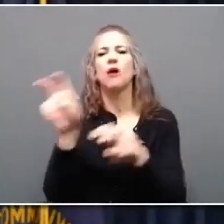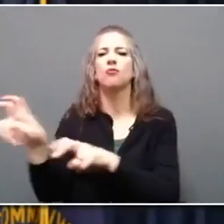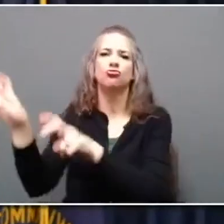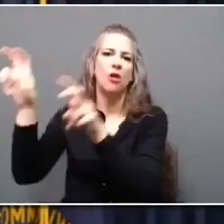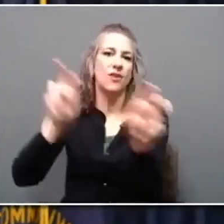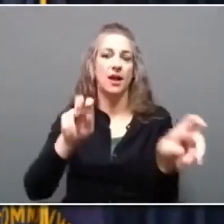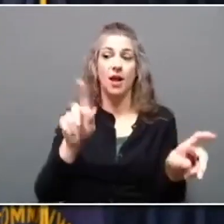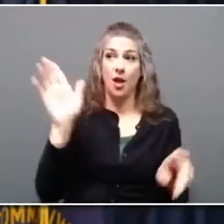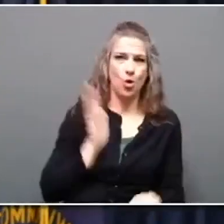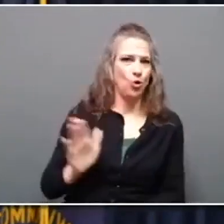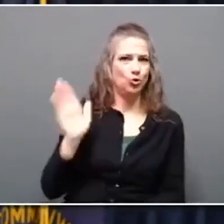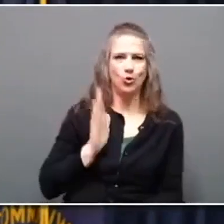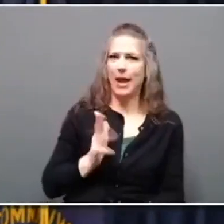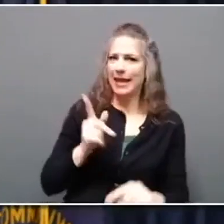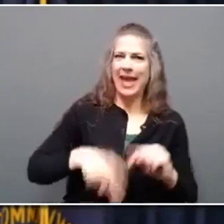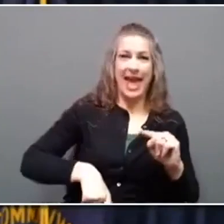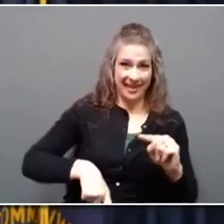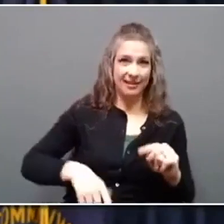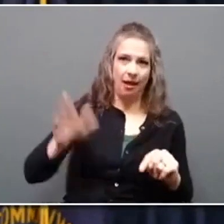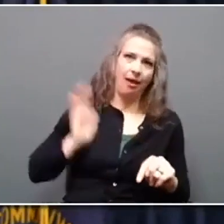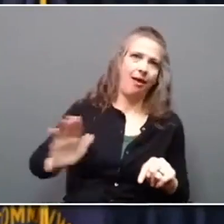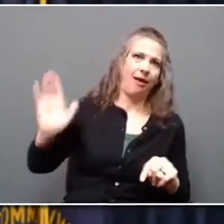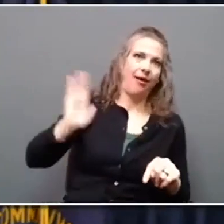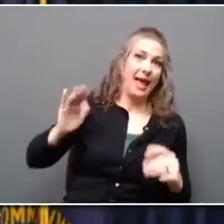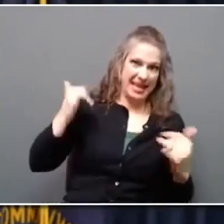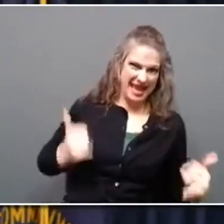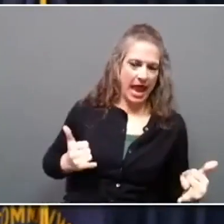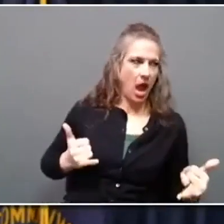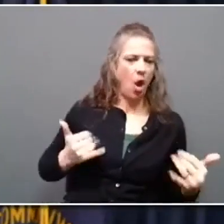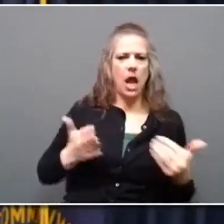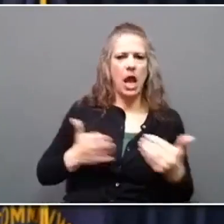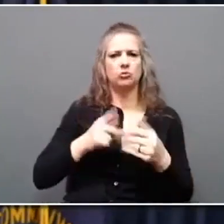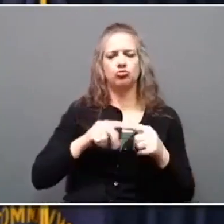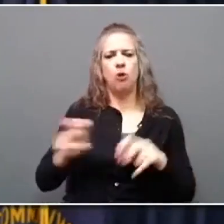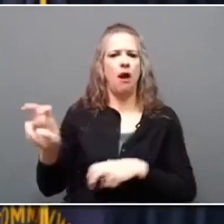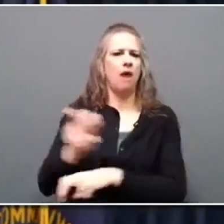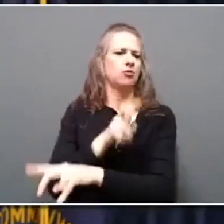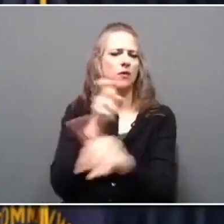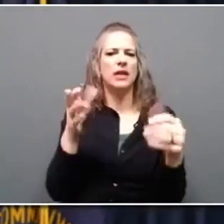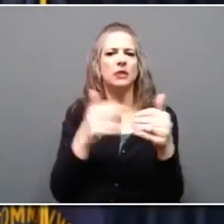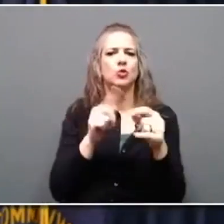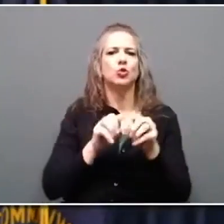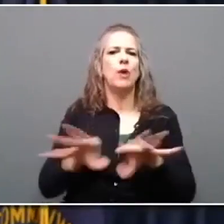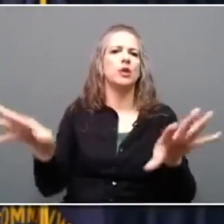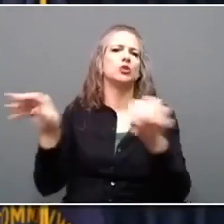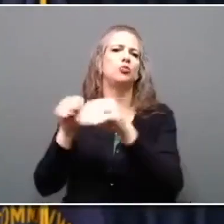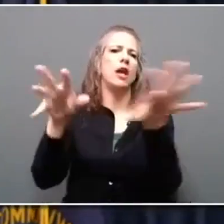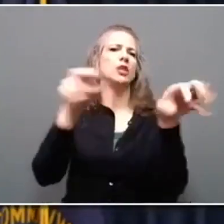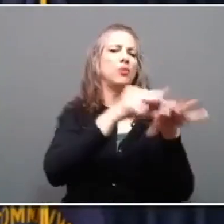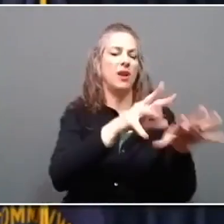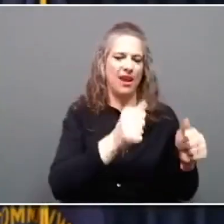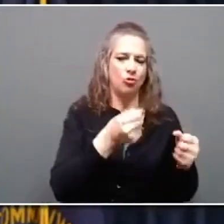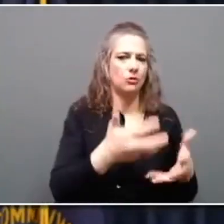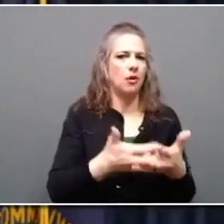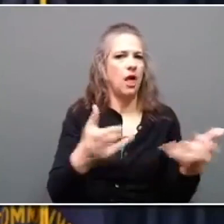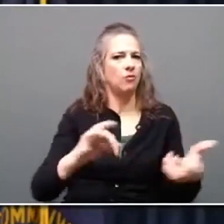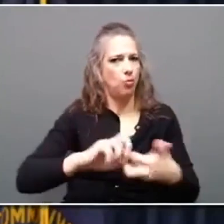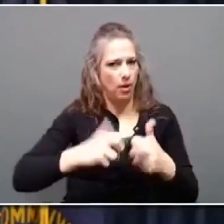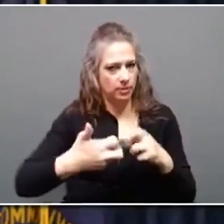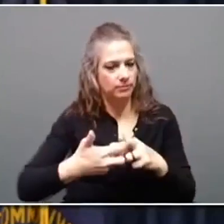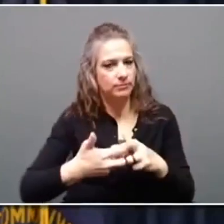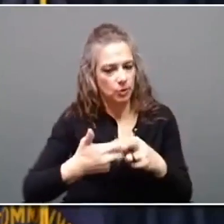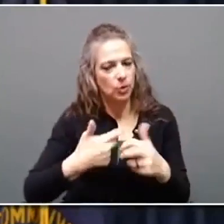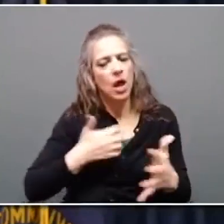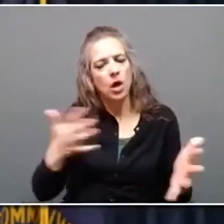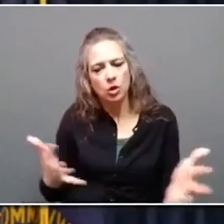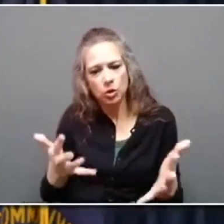possible, you know, in the prior century, it spreads too easily and can cause too many problems. So I just want to urge and ask that everybody